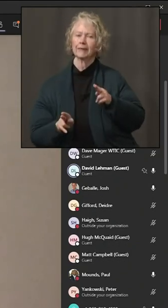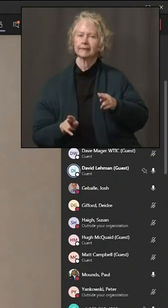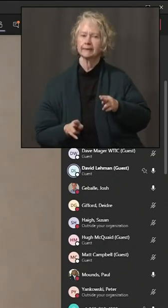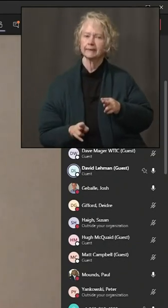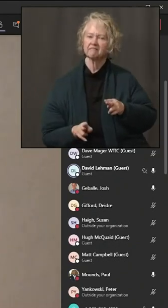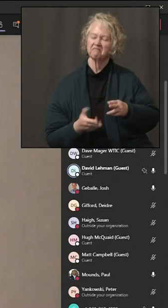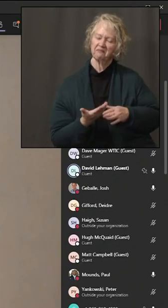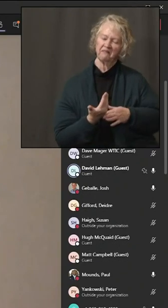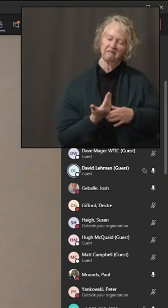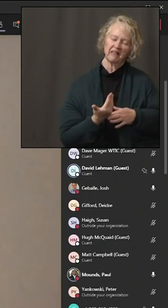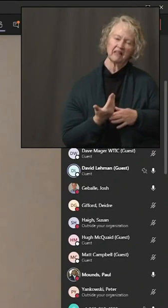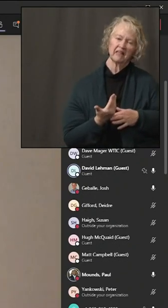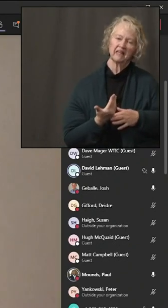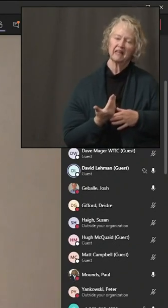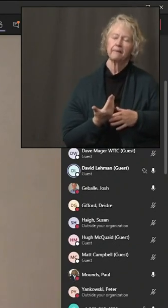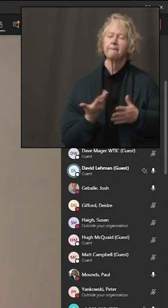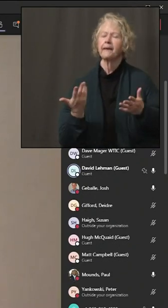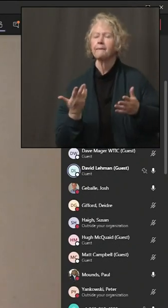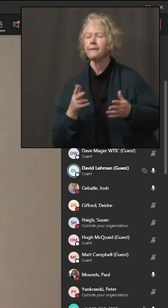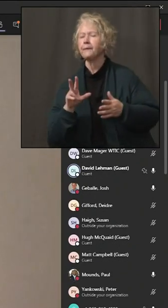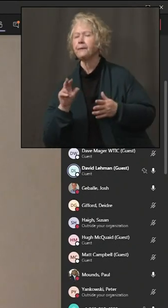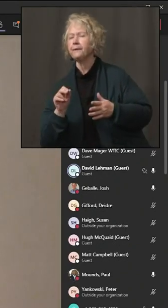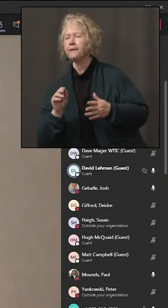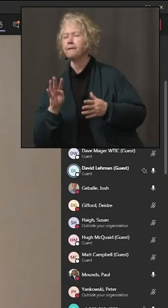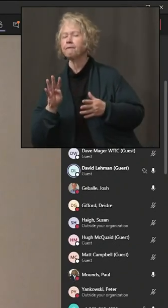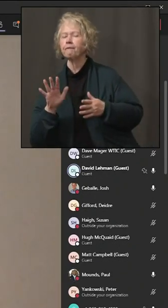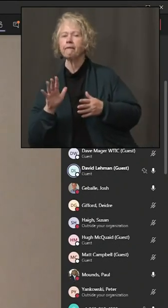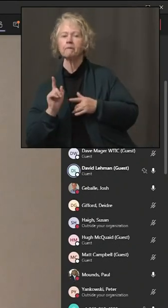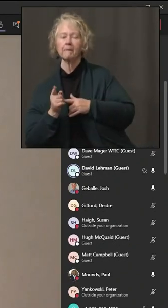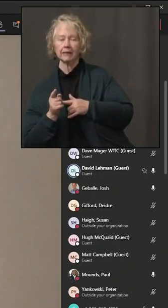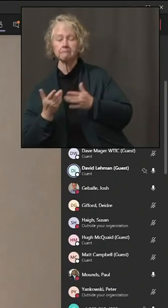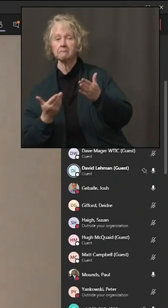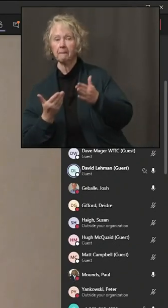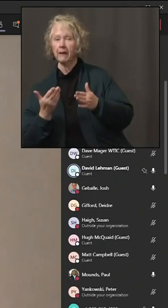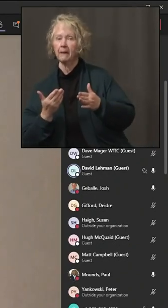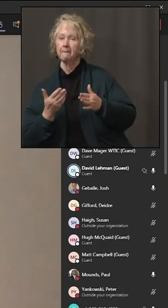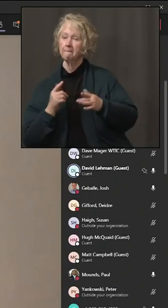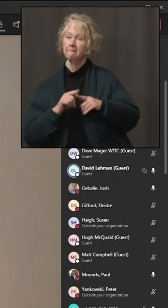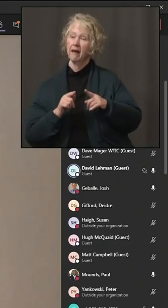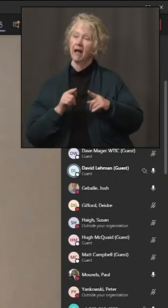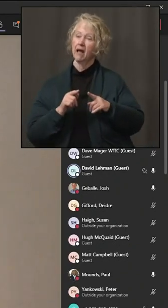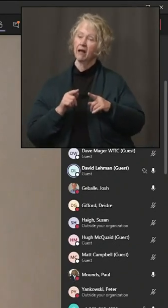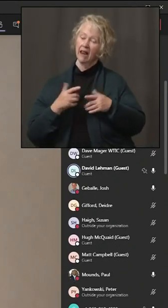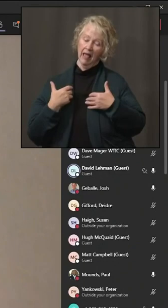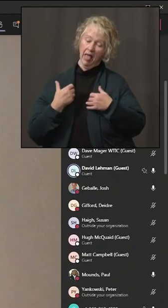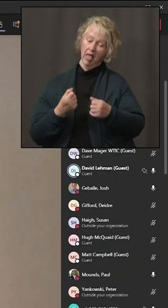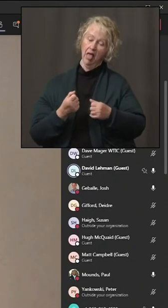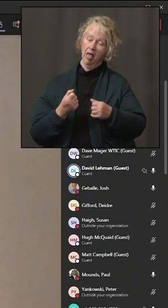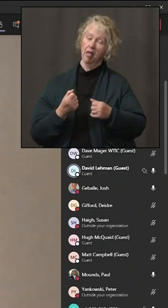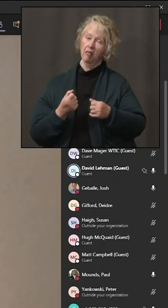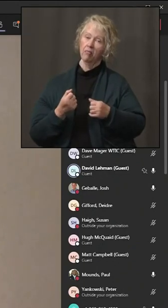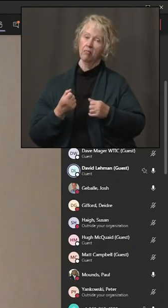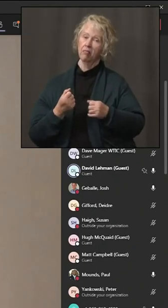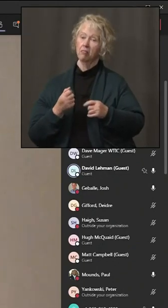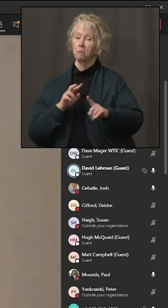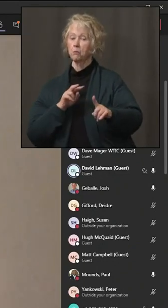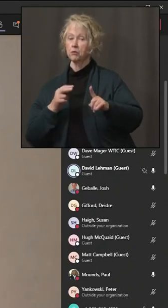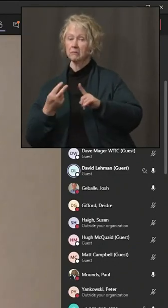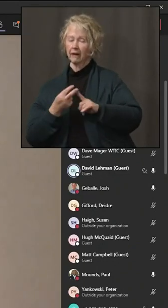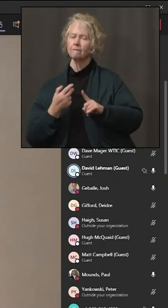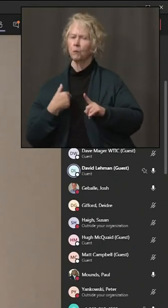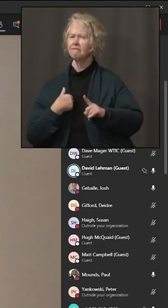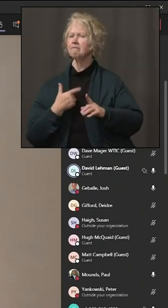for 15 minutes, maybe 30, 45 minutes, depending on what you're shopping for. So, from a health risk perspective, we're actually quite comfortable with retail.